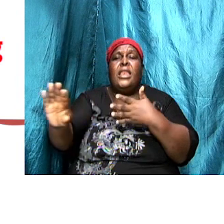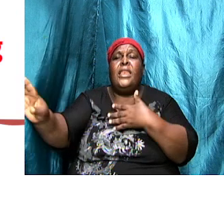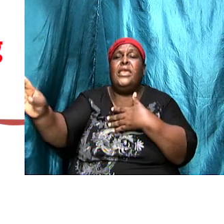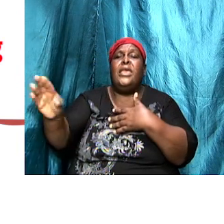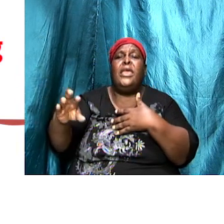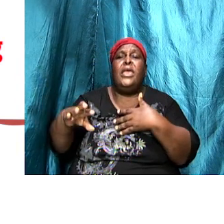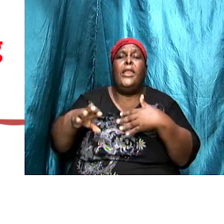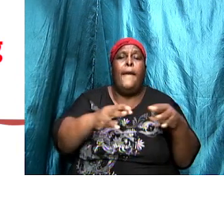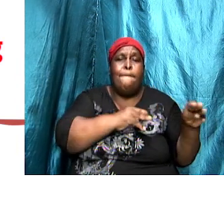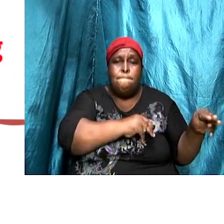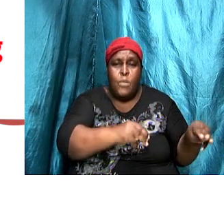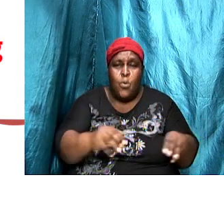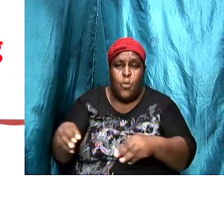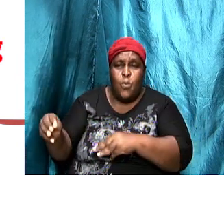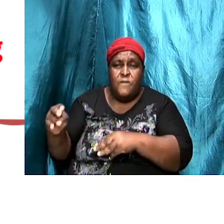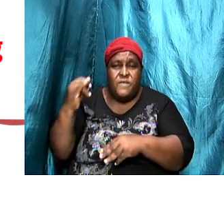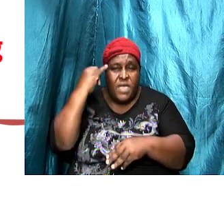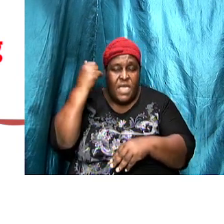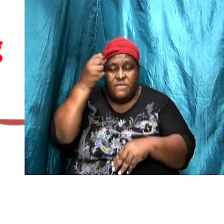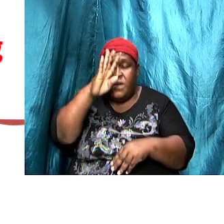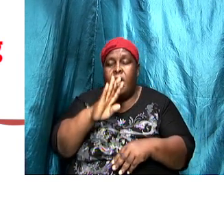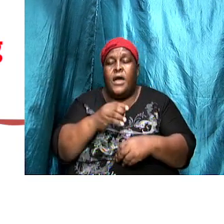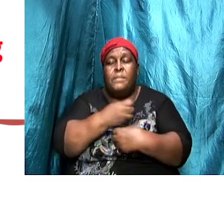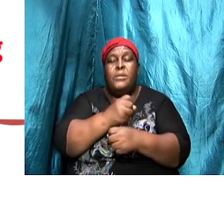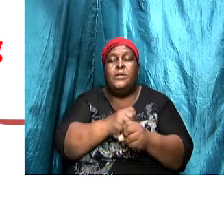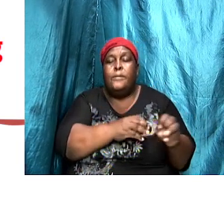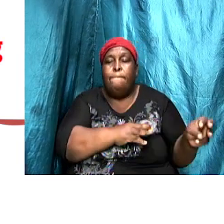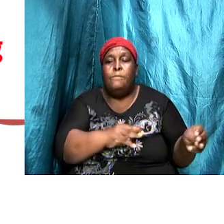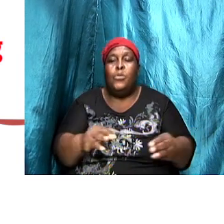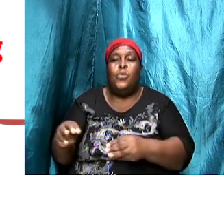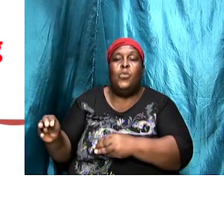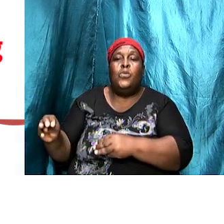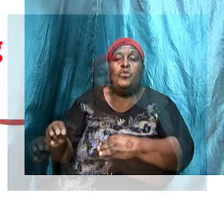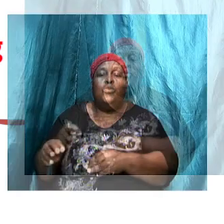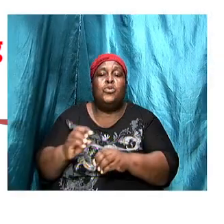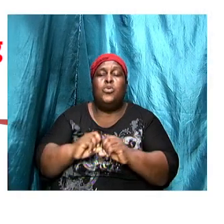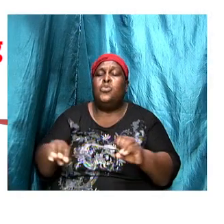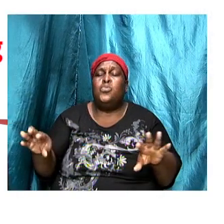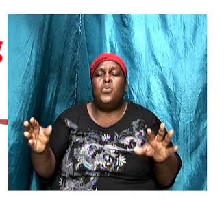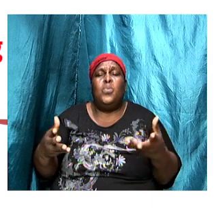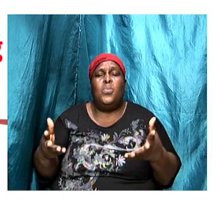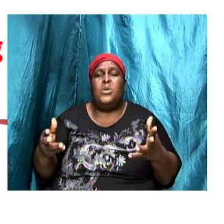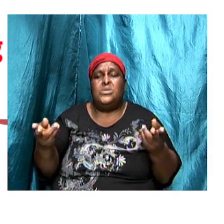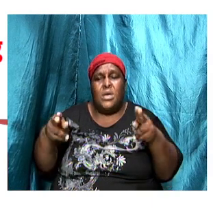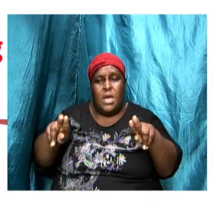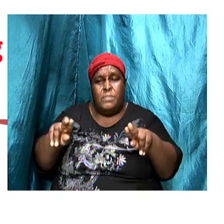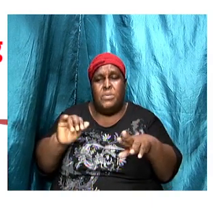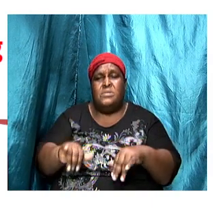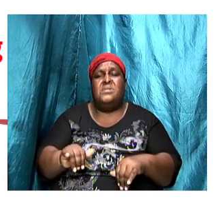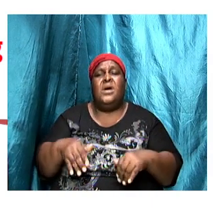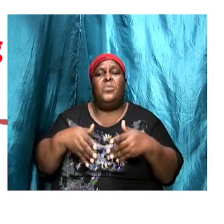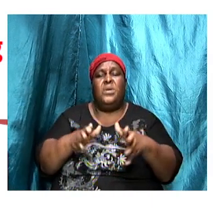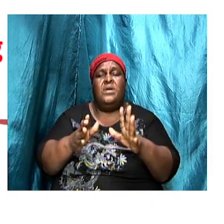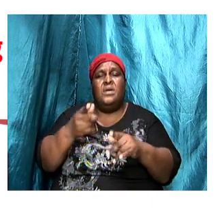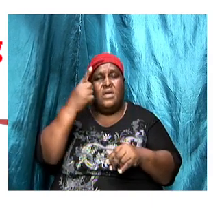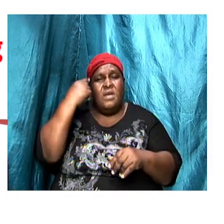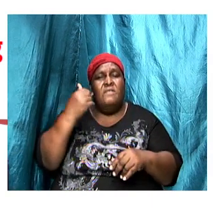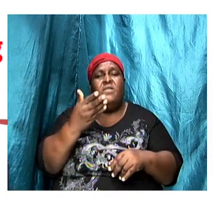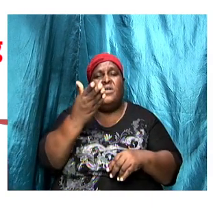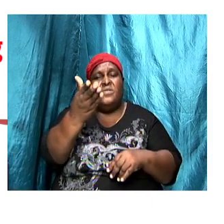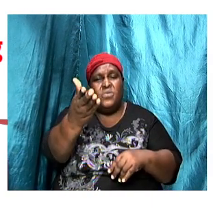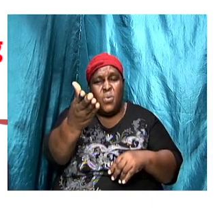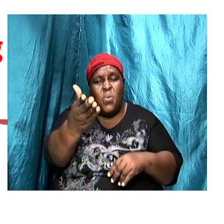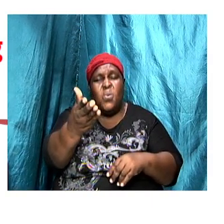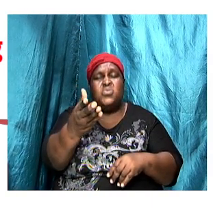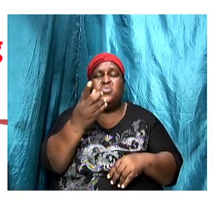sisters if God make the sweep believe me we do want it to happen that way but for those who continue to